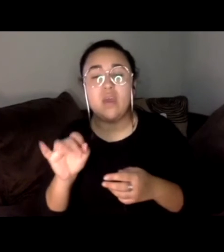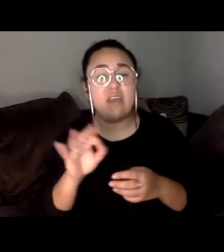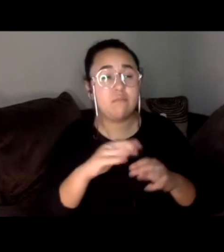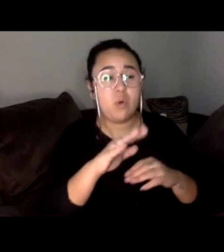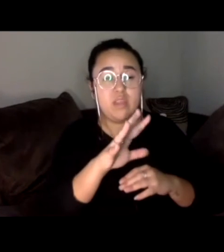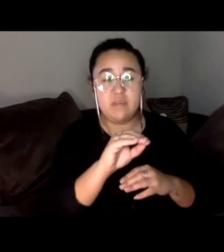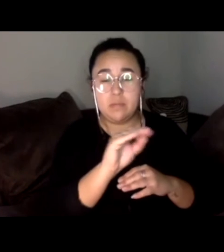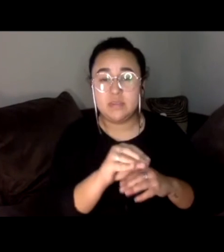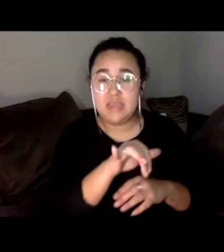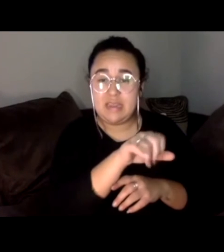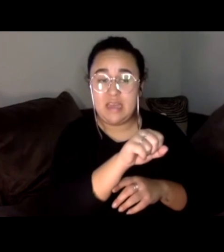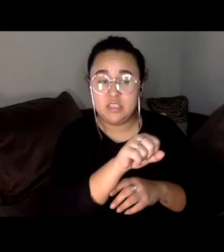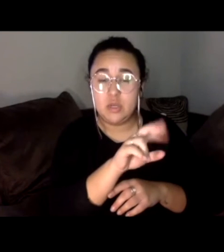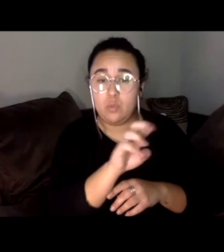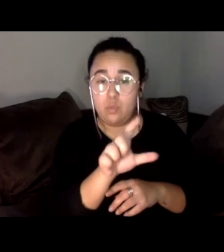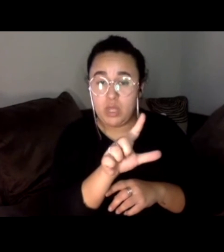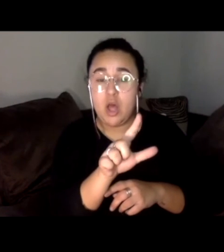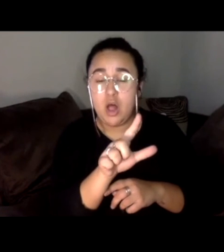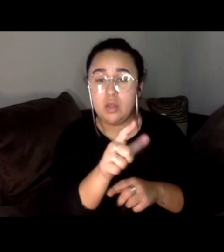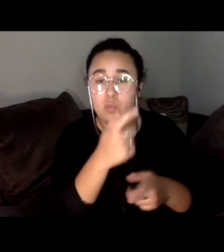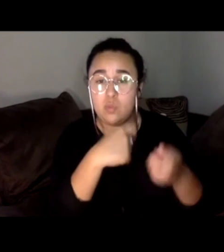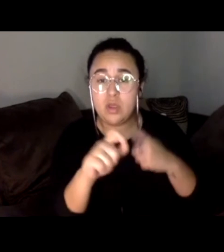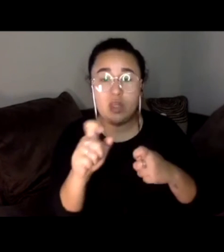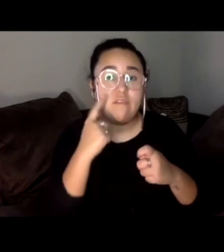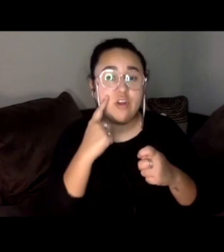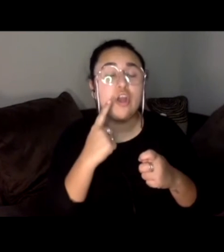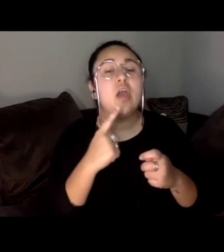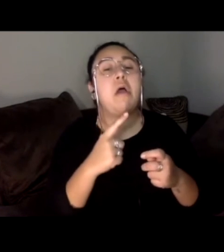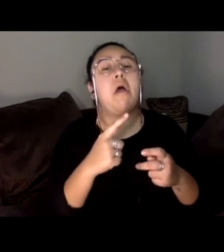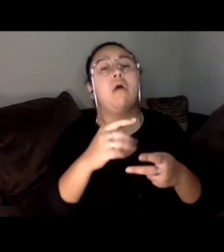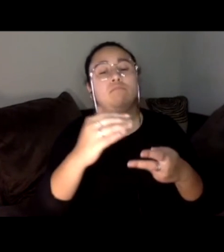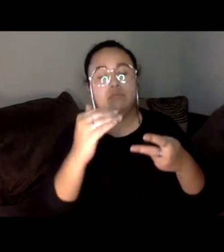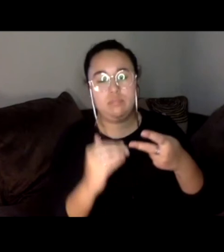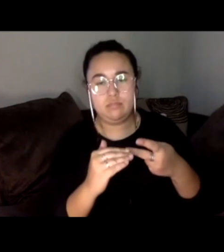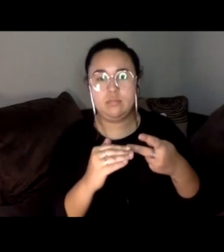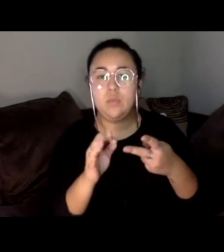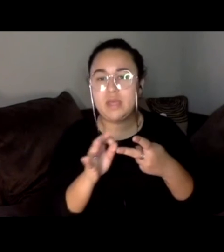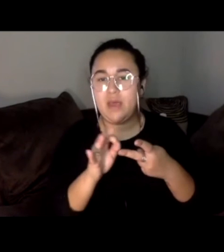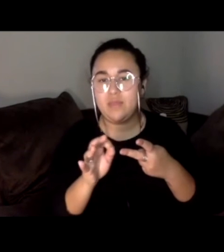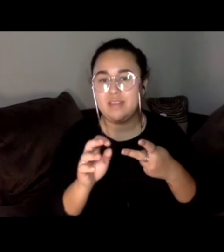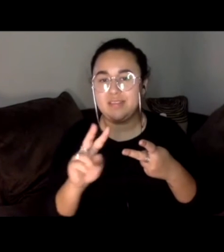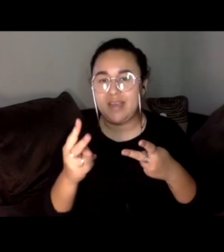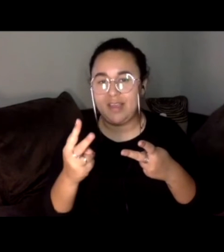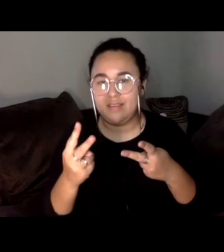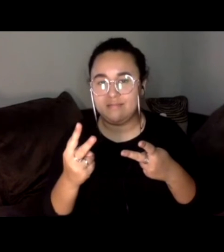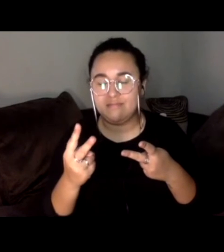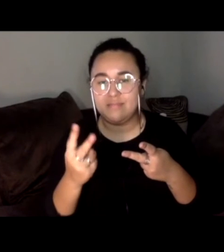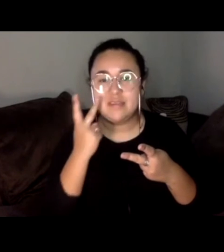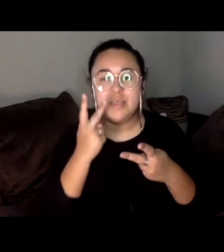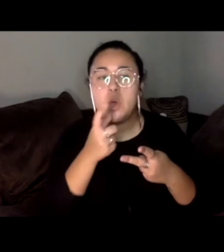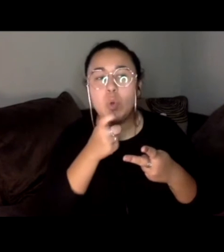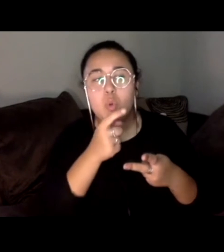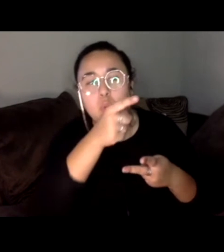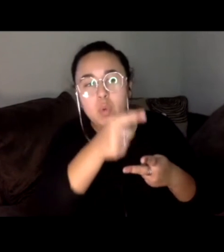then it goes into counting the votes on the second question to determine who has the most votes. So as has been mentioned